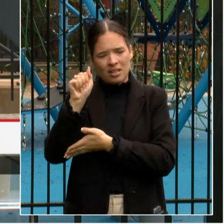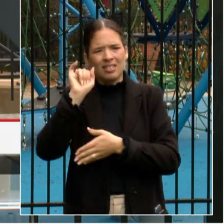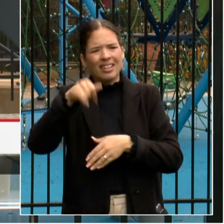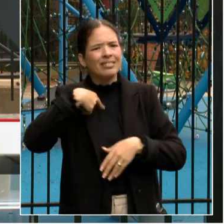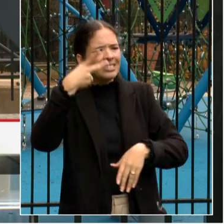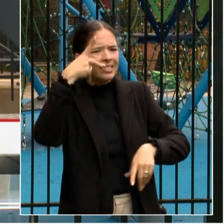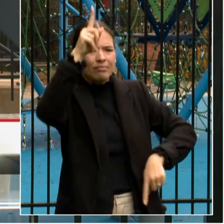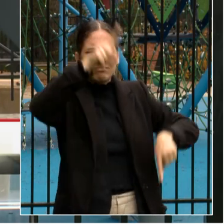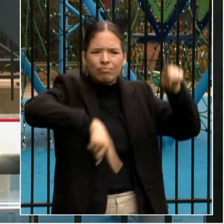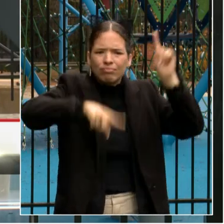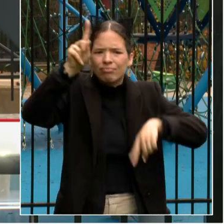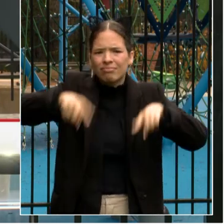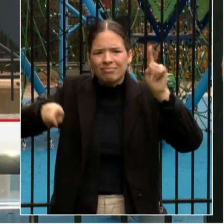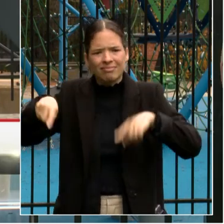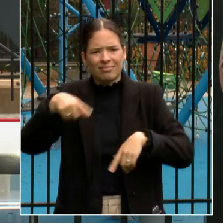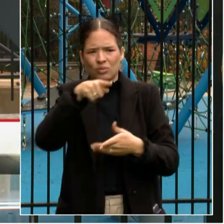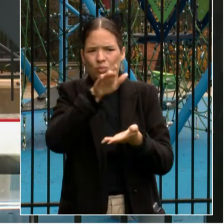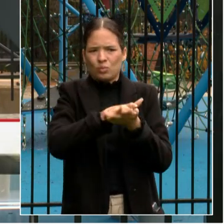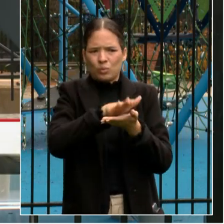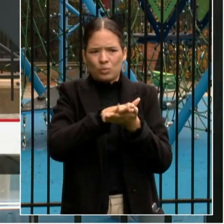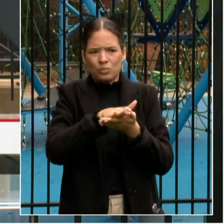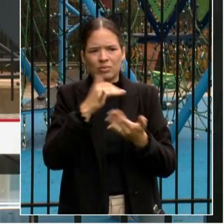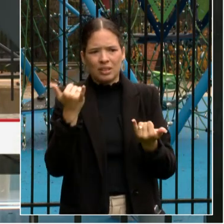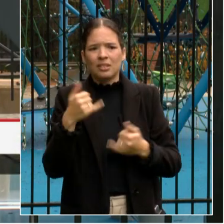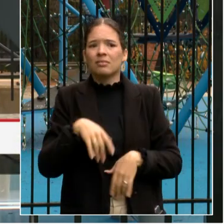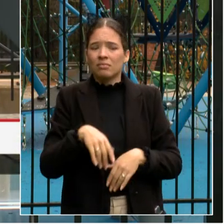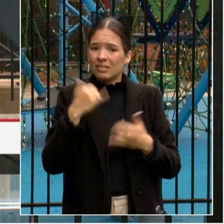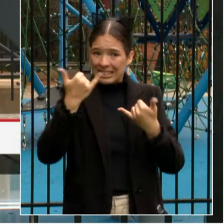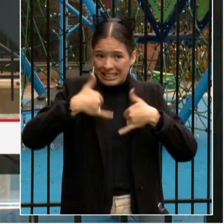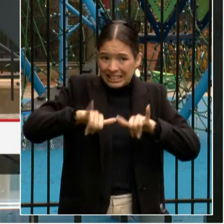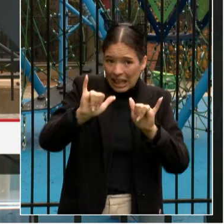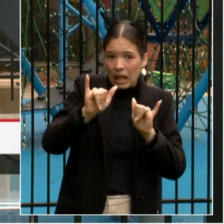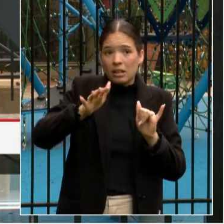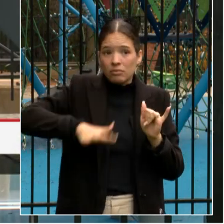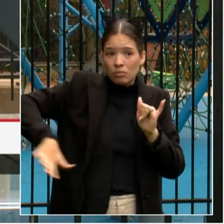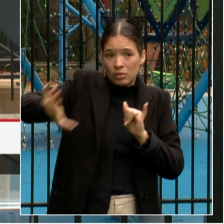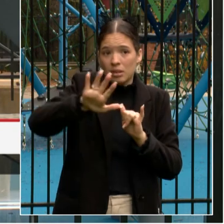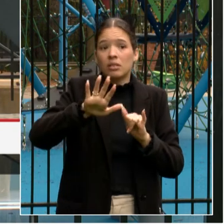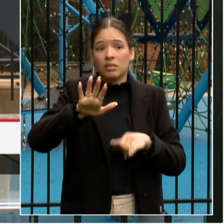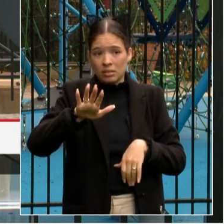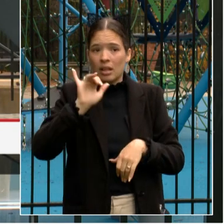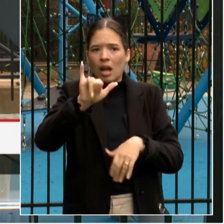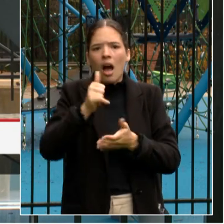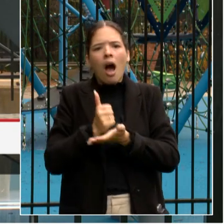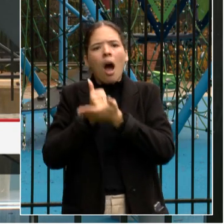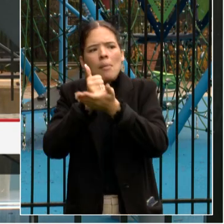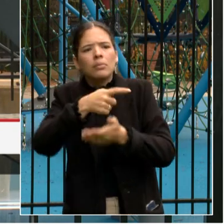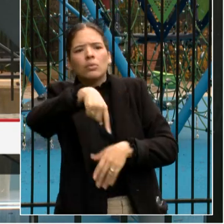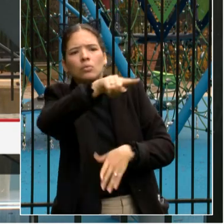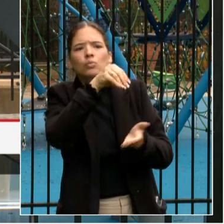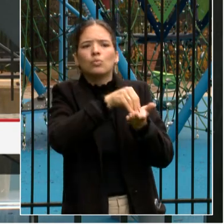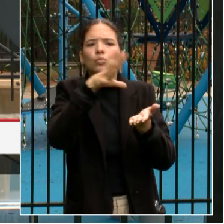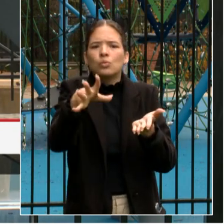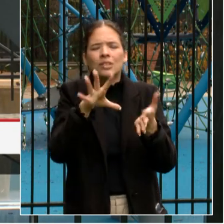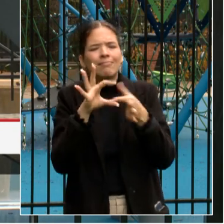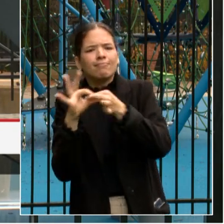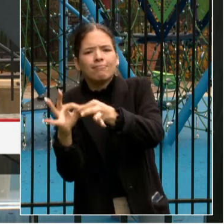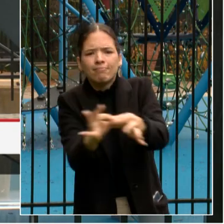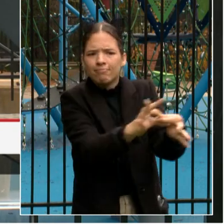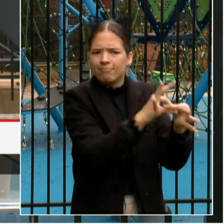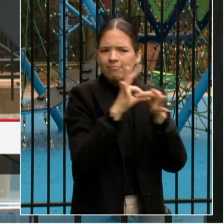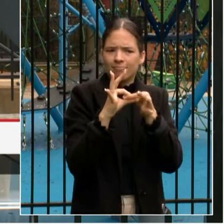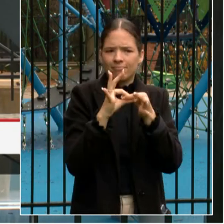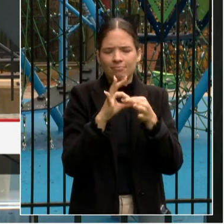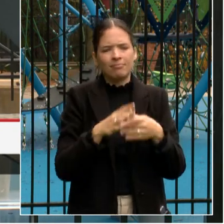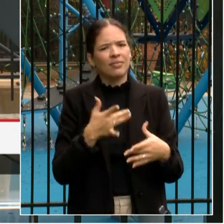community. This new playground will serve as a space for our students to create lasting bonds with one another and to